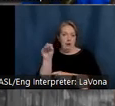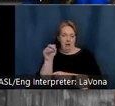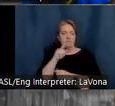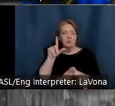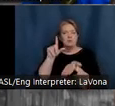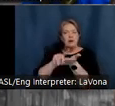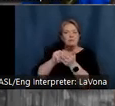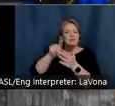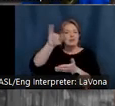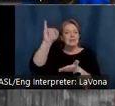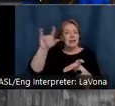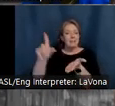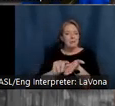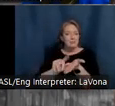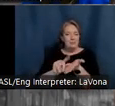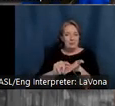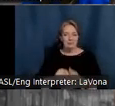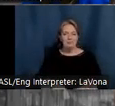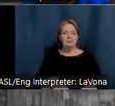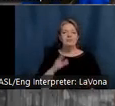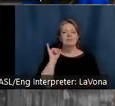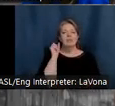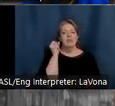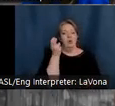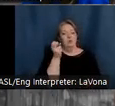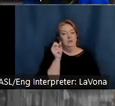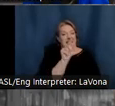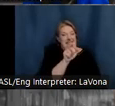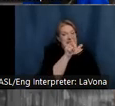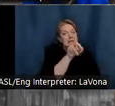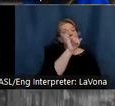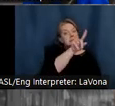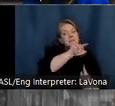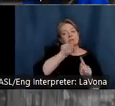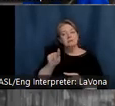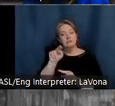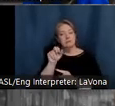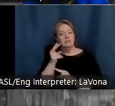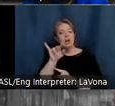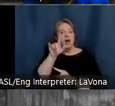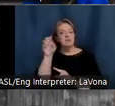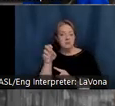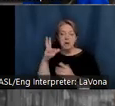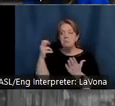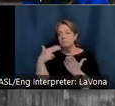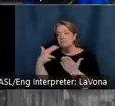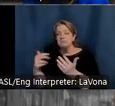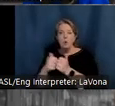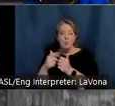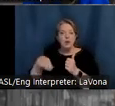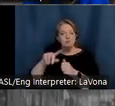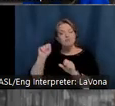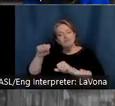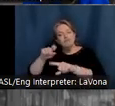painting with the artists in the town of Nashville, however, he was most inspired by the landscape of his own home.